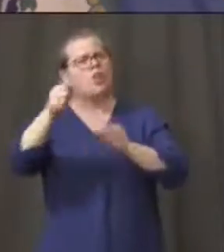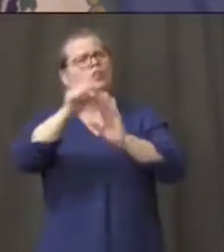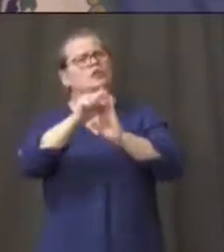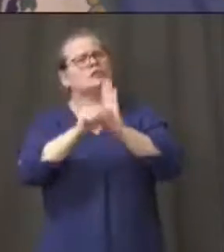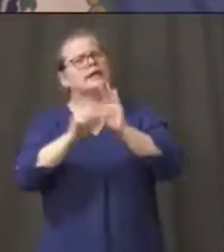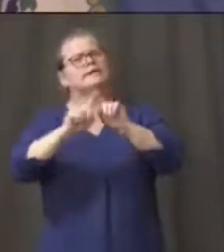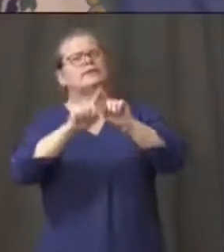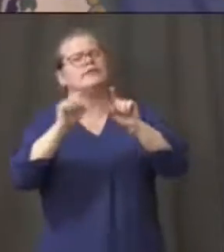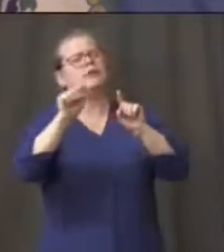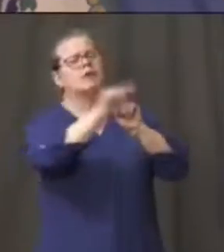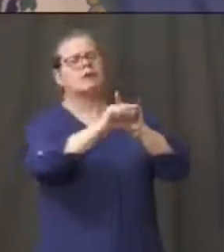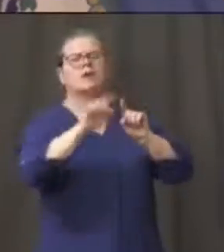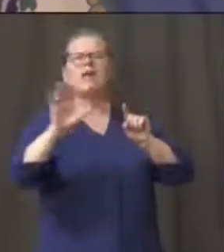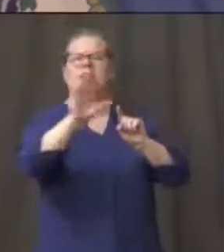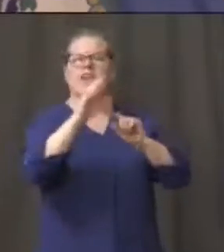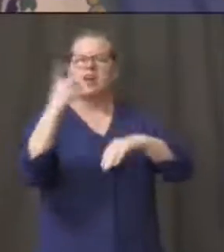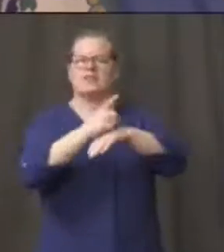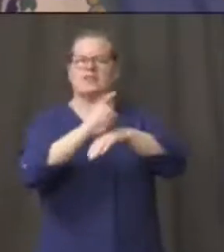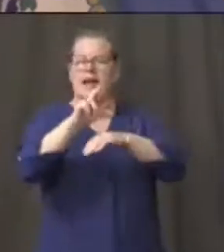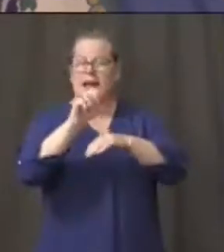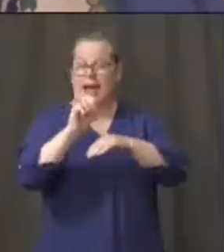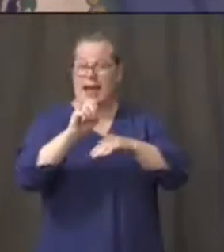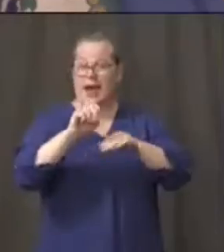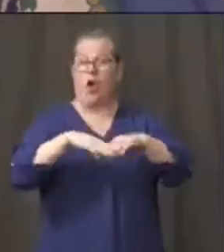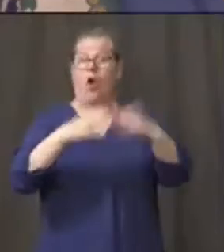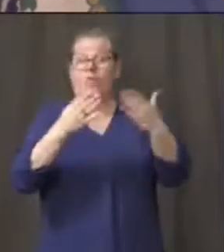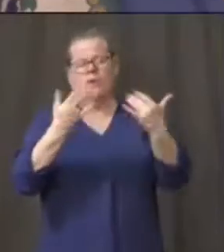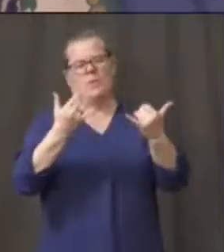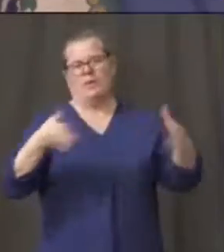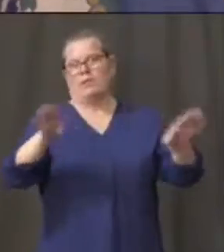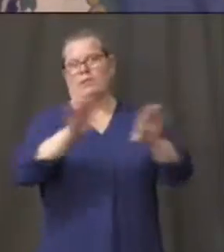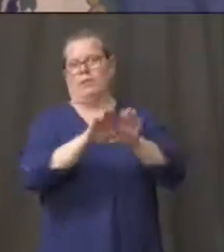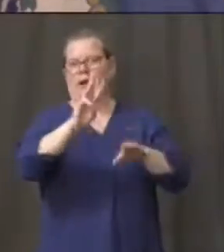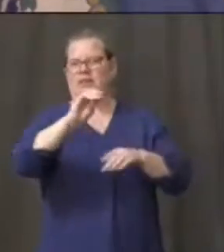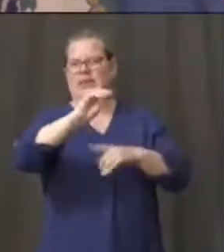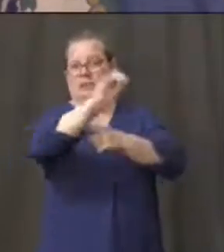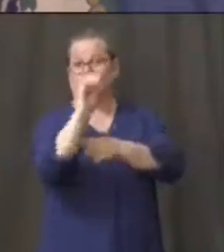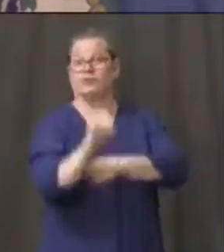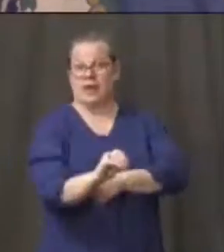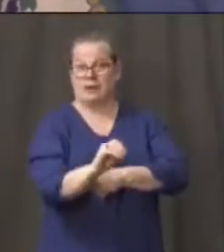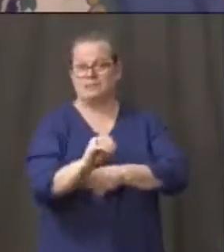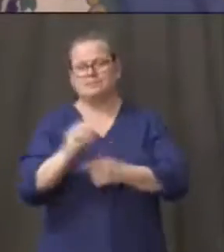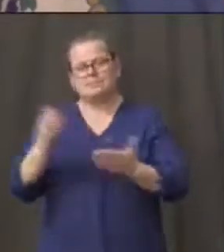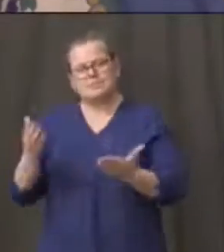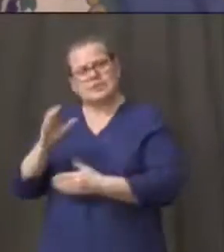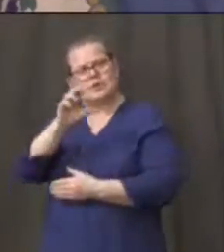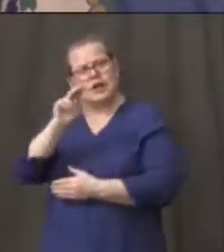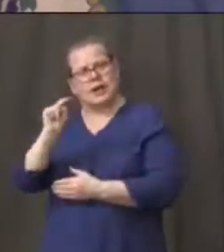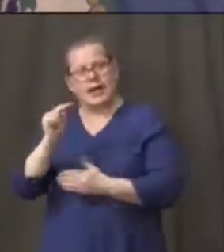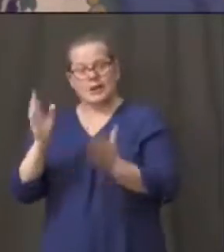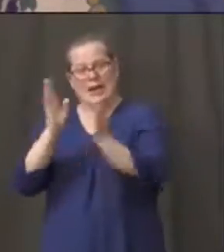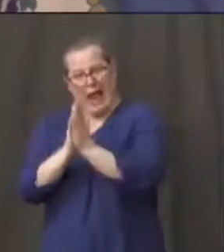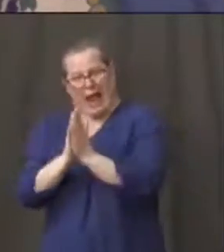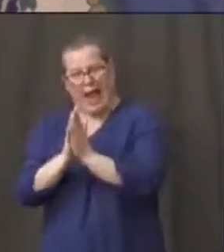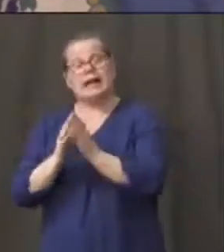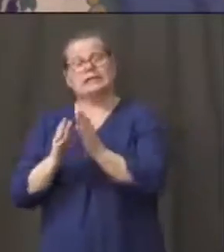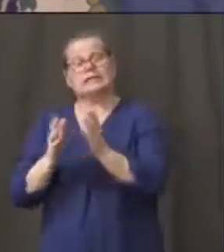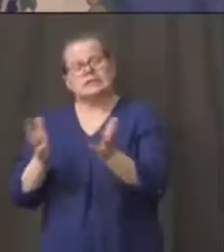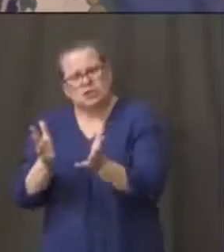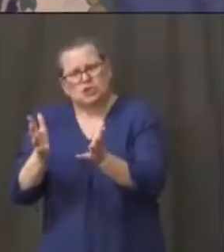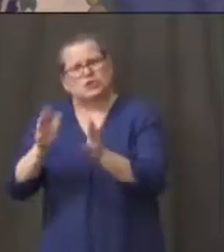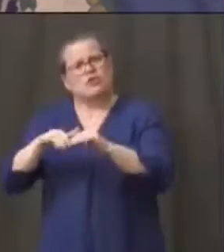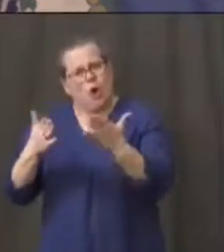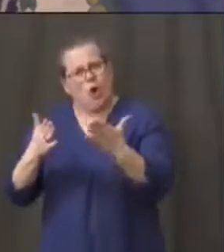of their daycare centers. You know, we urged as many daycare centers to stay open. We did a little bit better than that. A few were shut